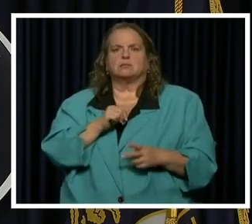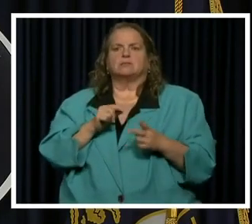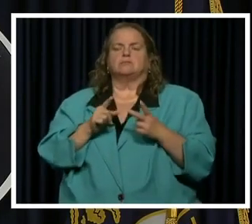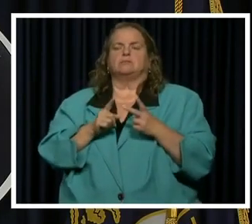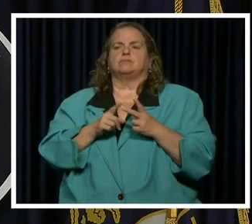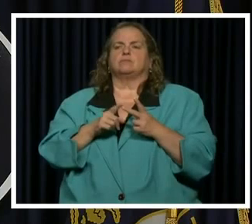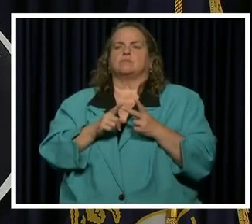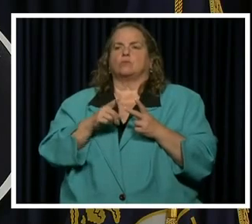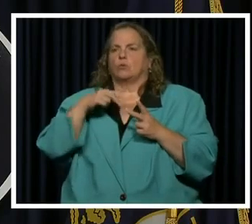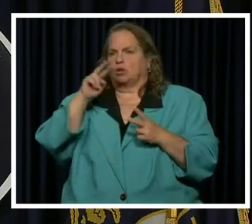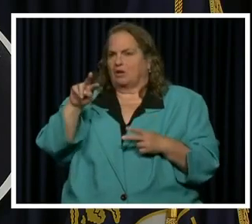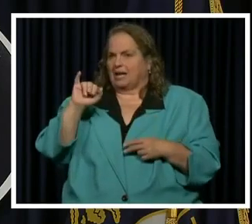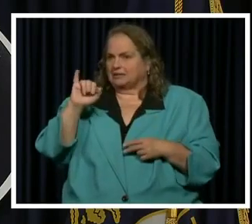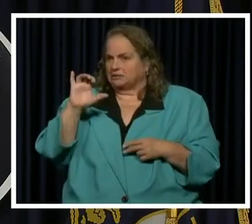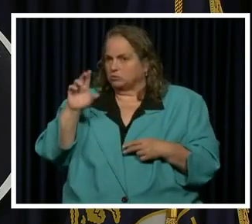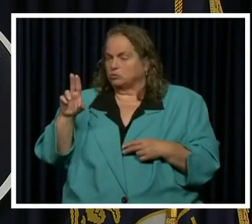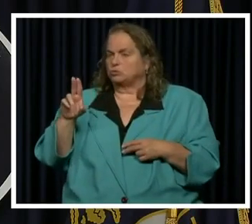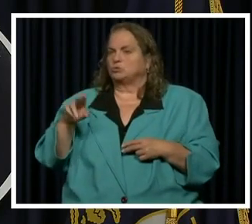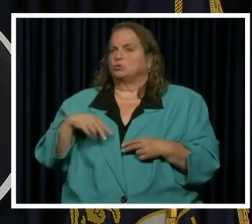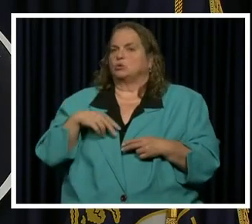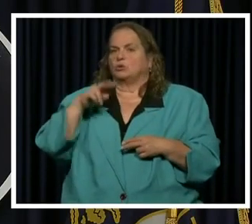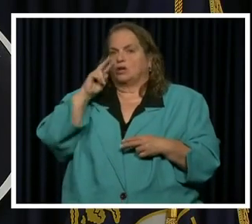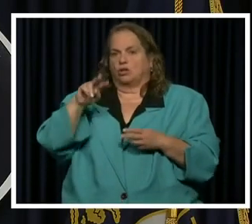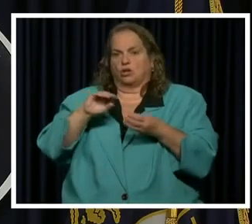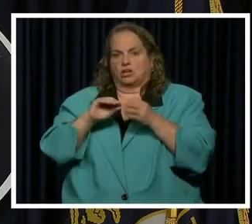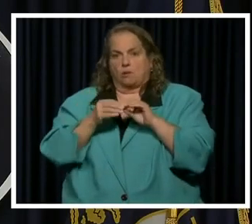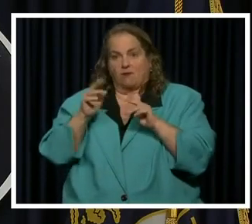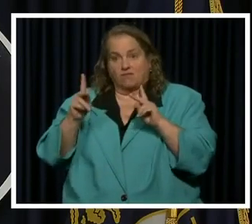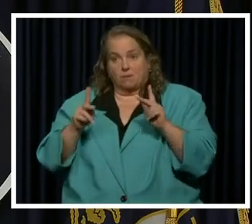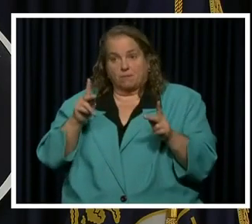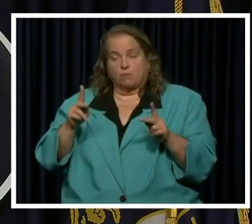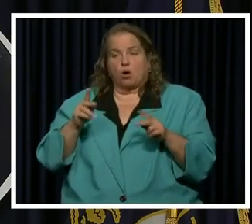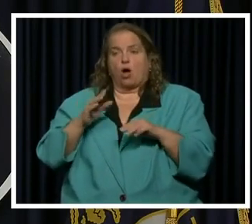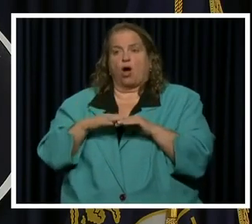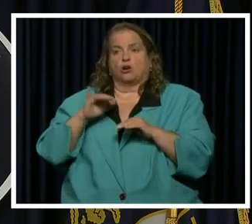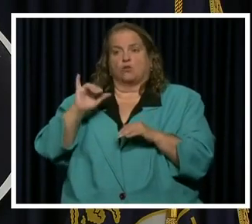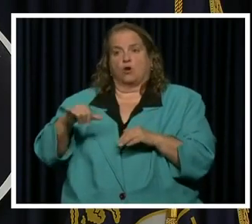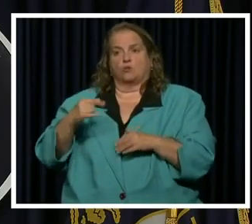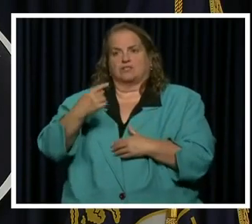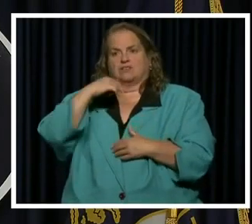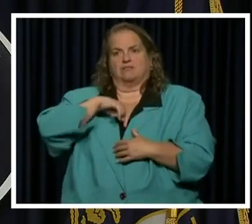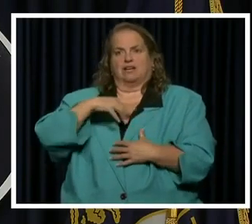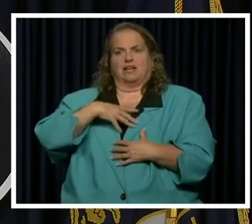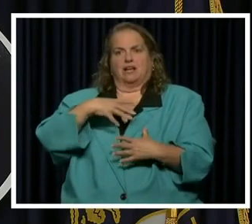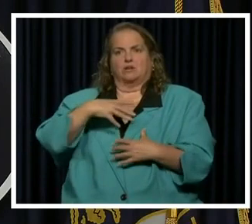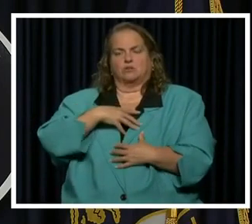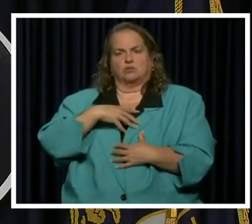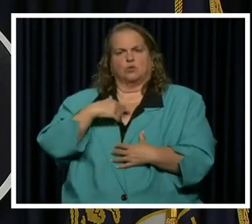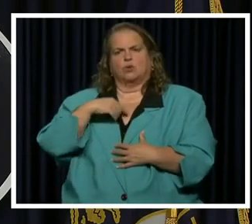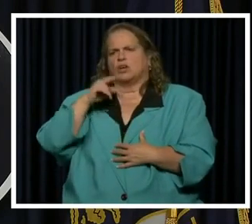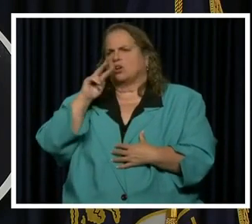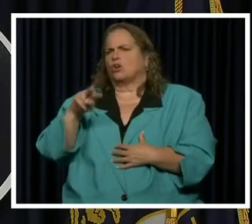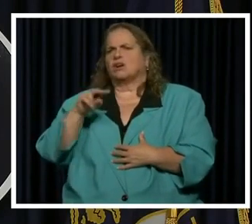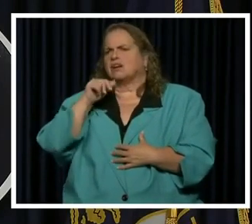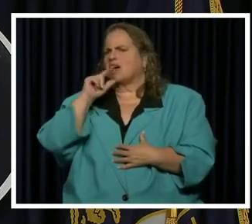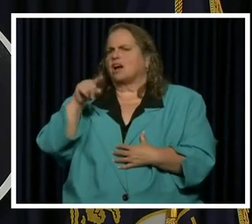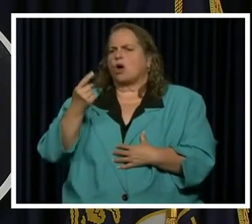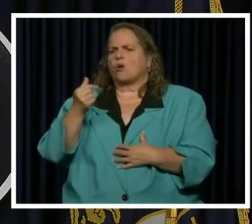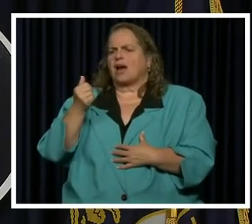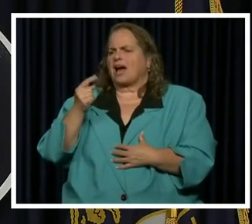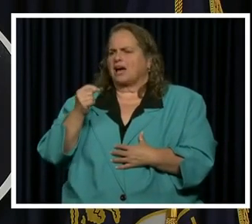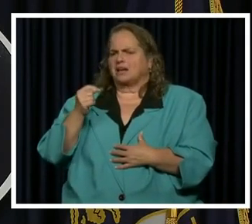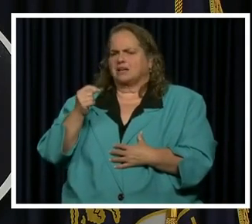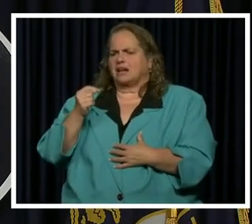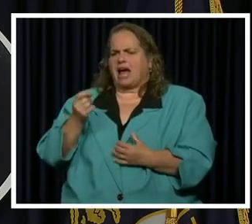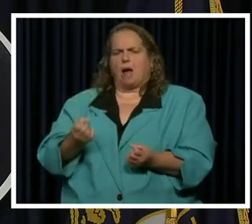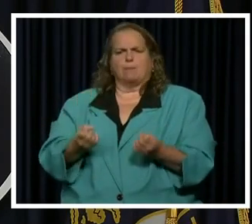We look at ICUs. We look at numbers of people on those ventilators. We look not just at quantity, but a little